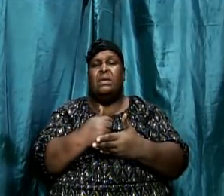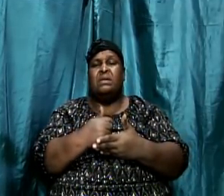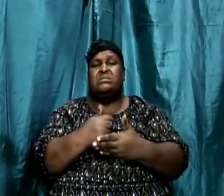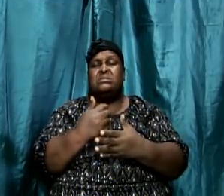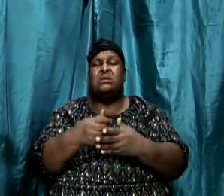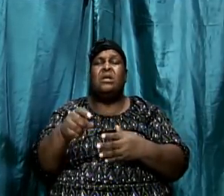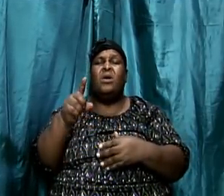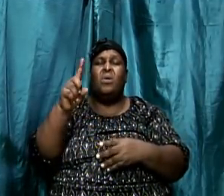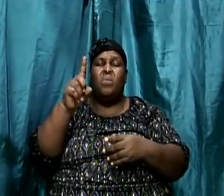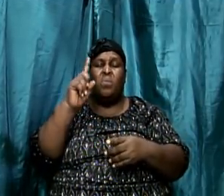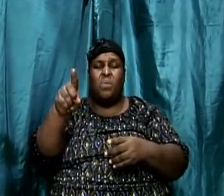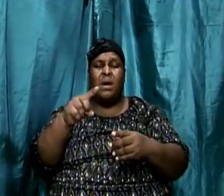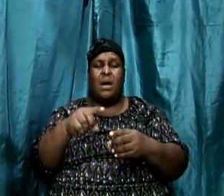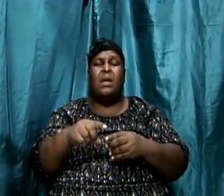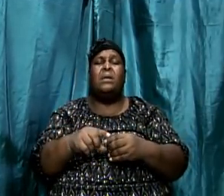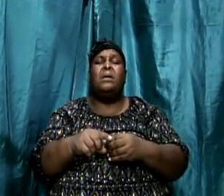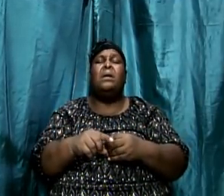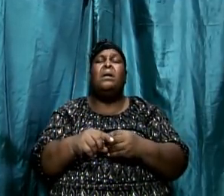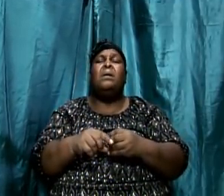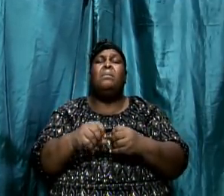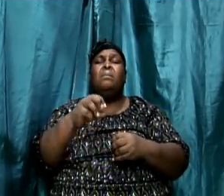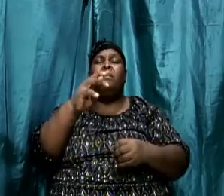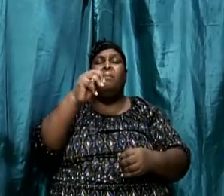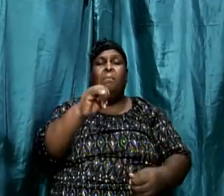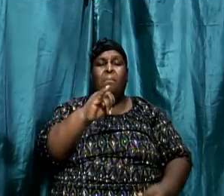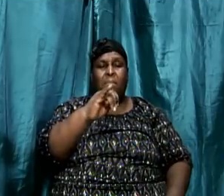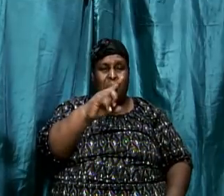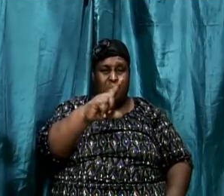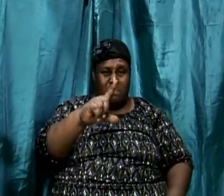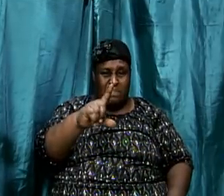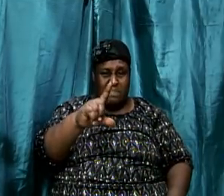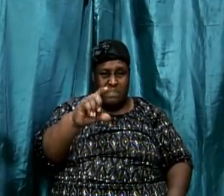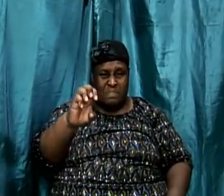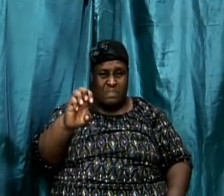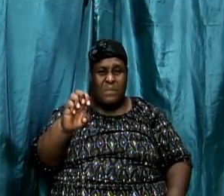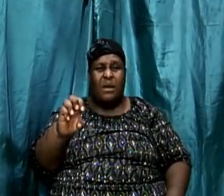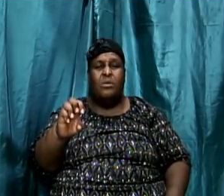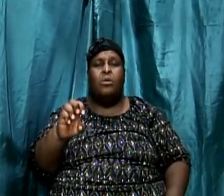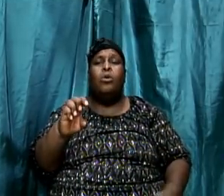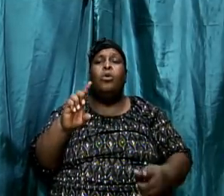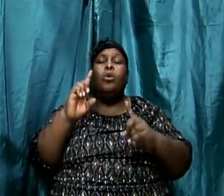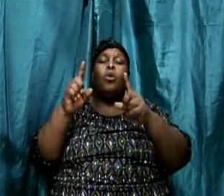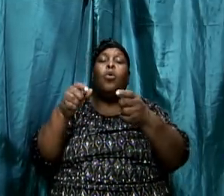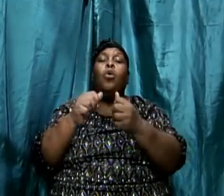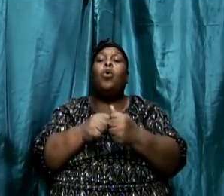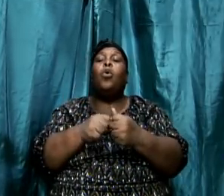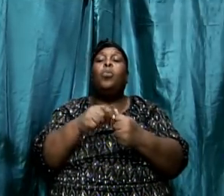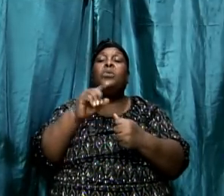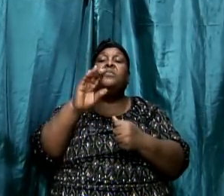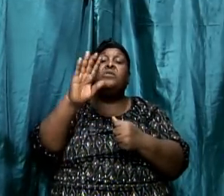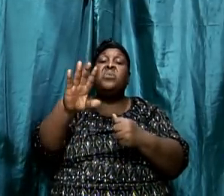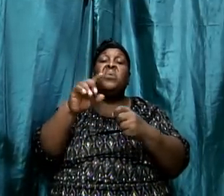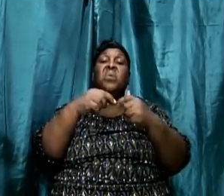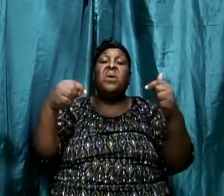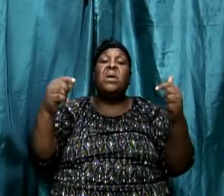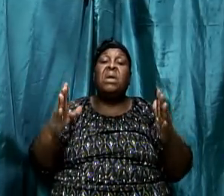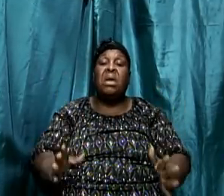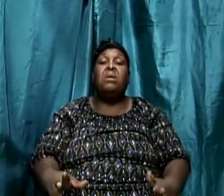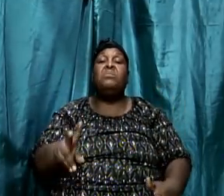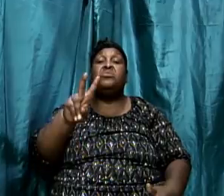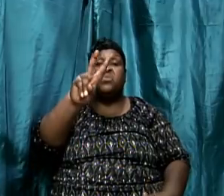mile, go with him two miles. In other words, Jesus was saying, this is how you deal with people who think that they can mistreat you.